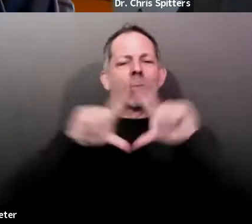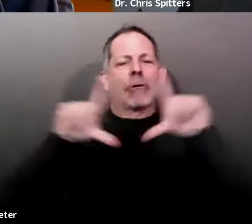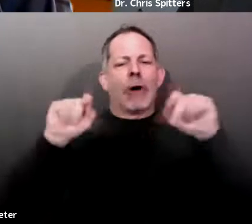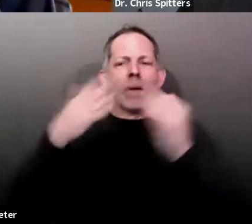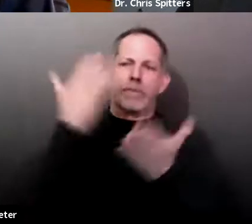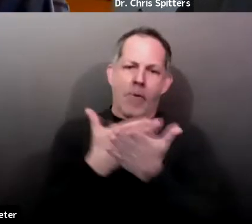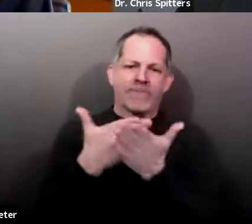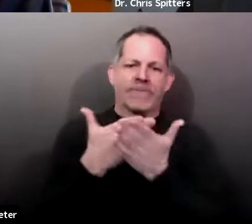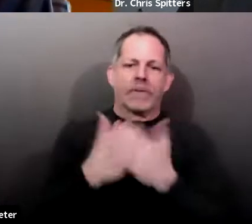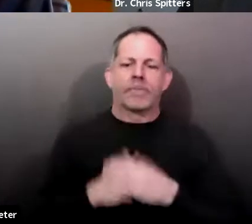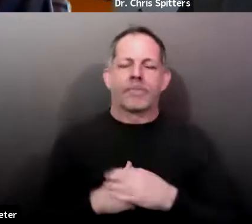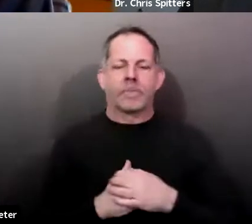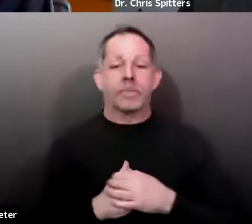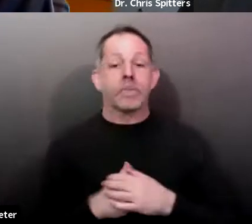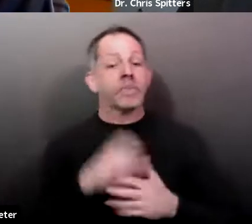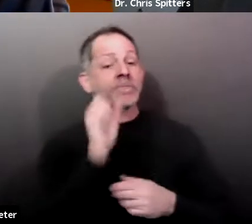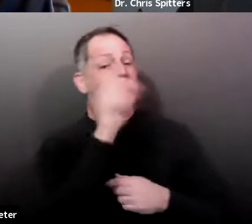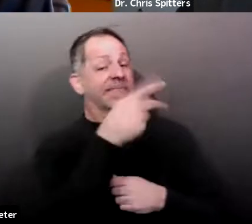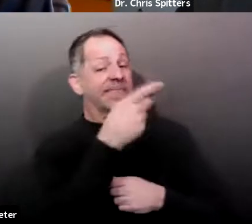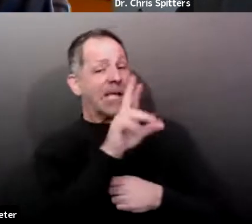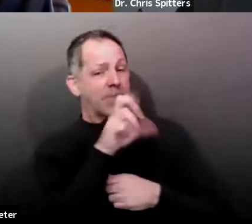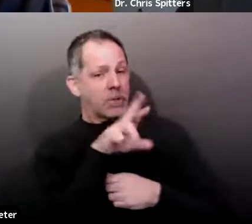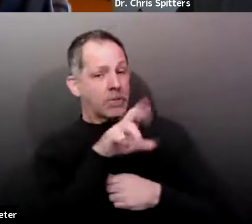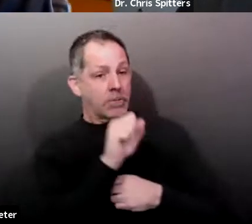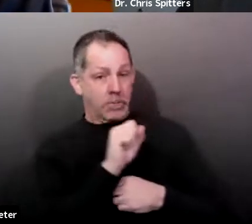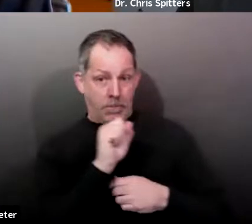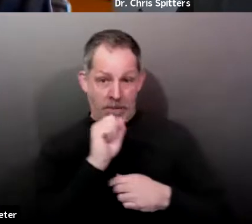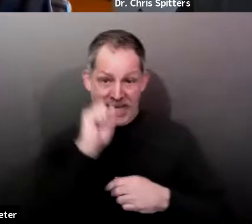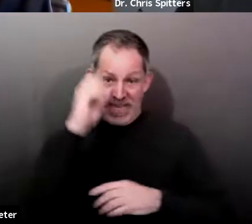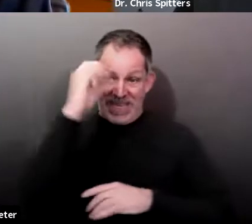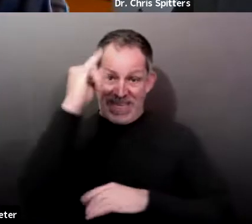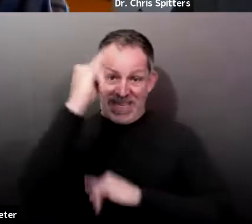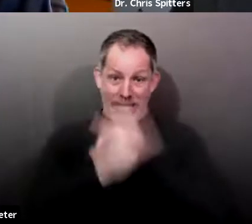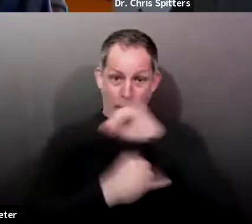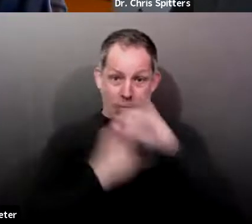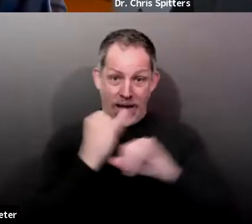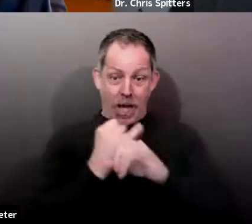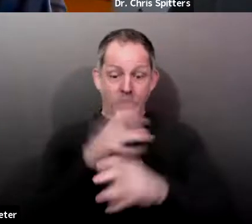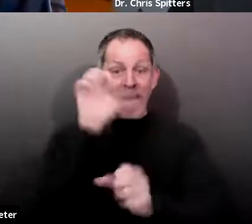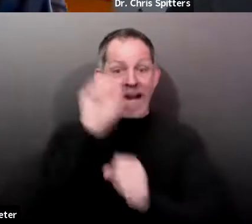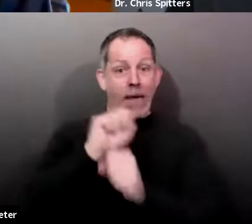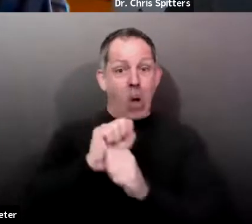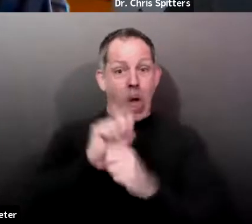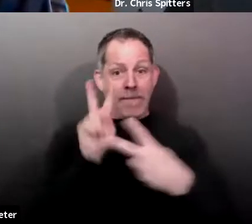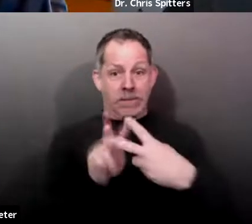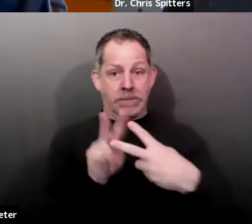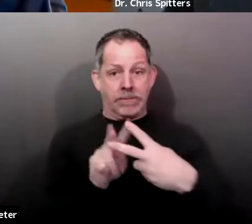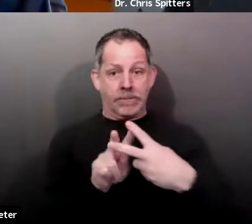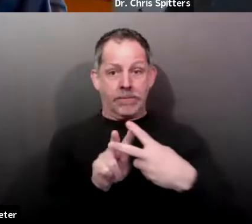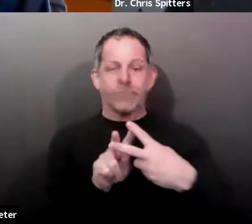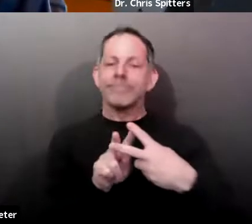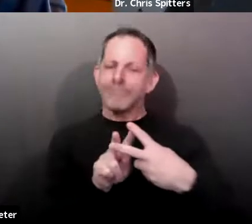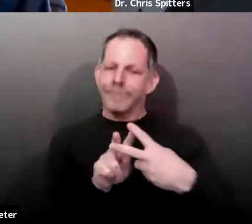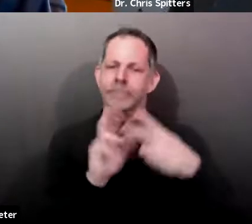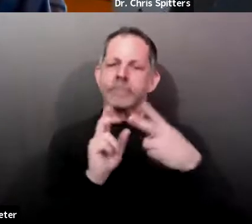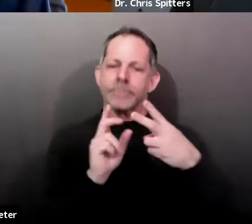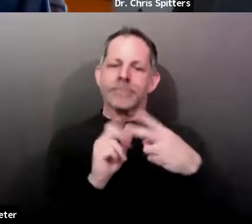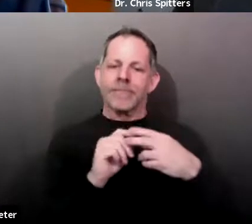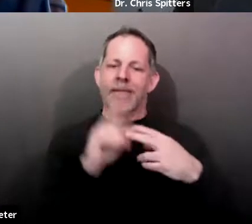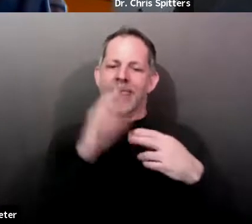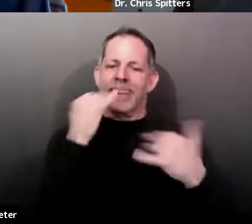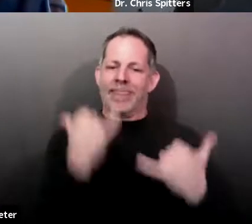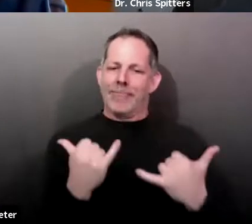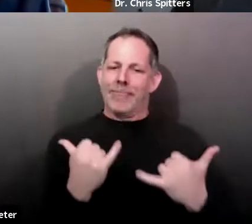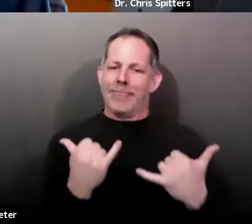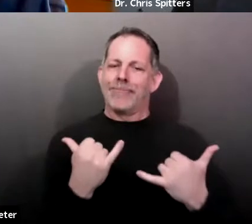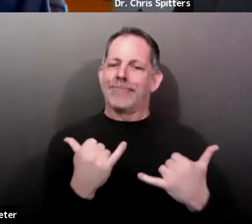and, and employment are probably the two sectors where, um, you know, the institution or what have you that we're